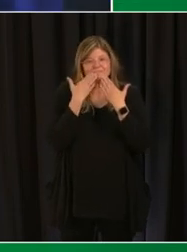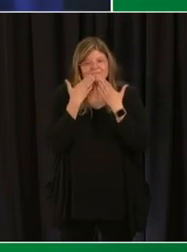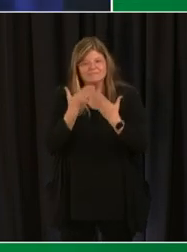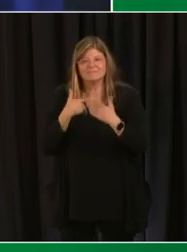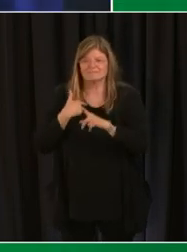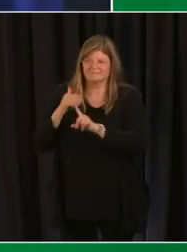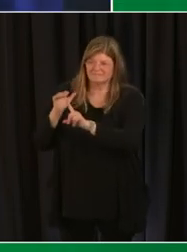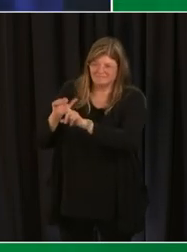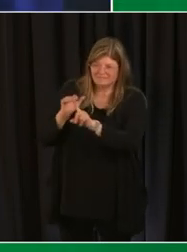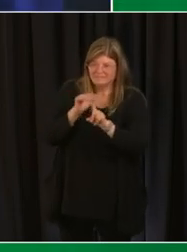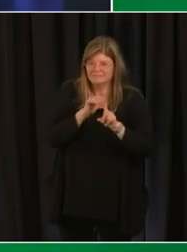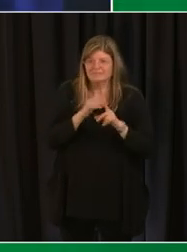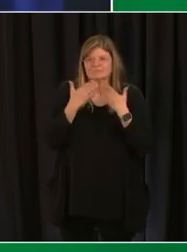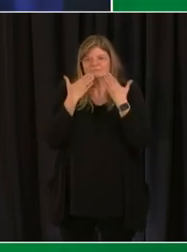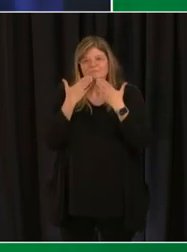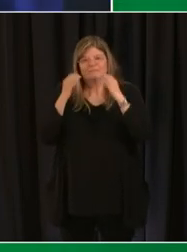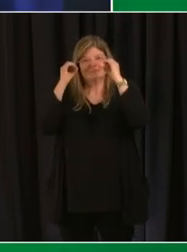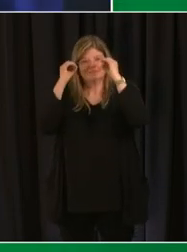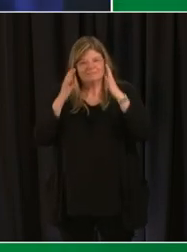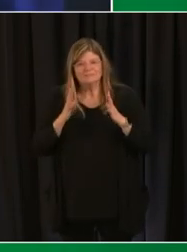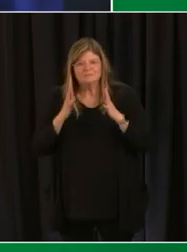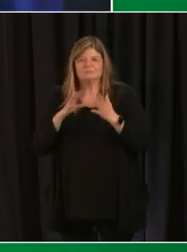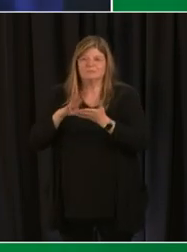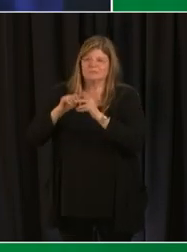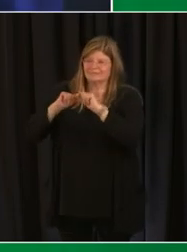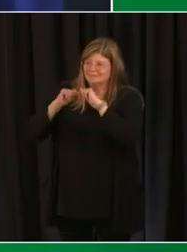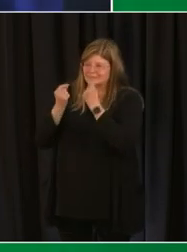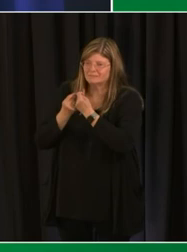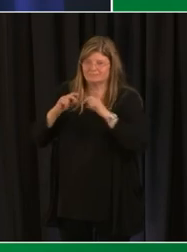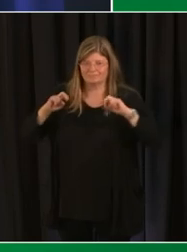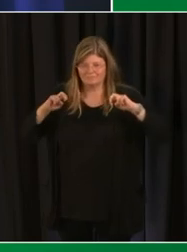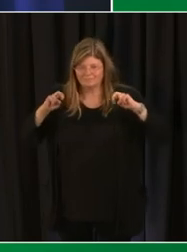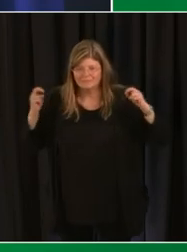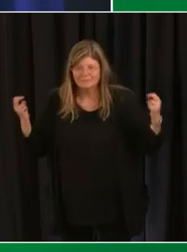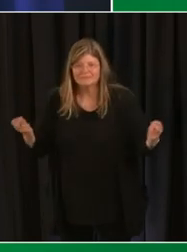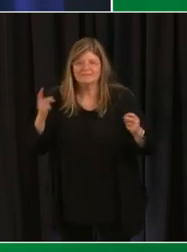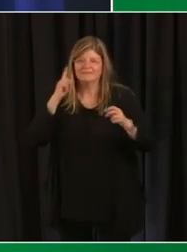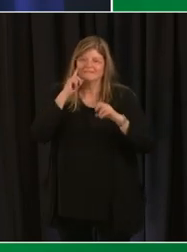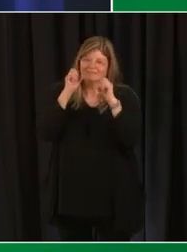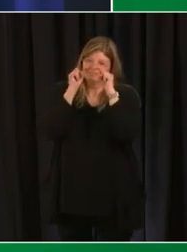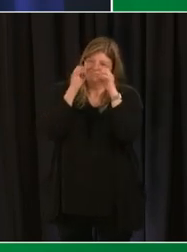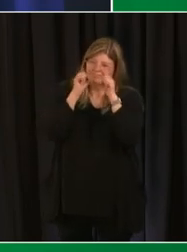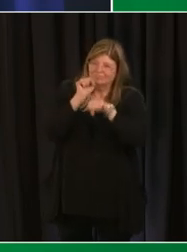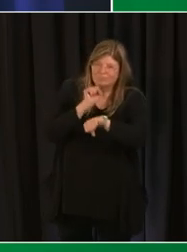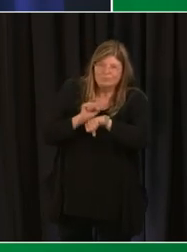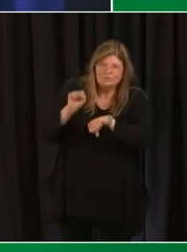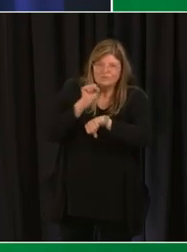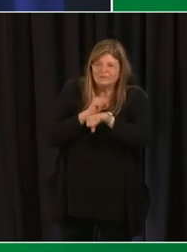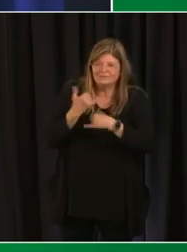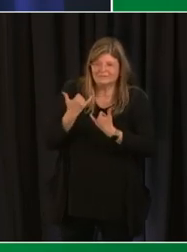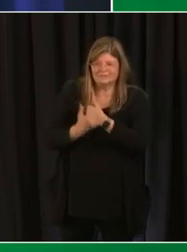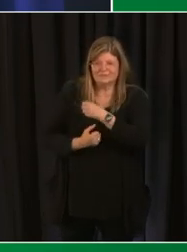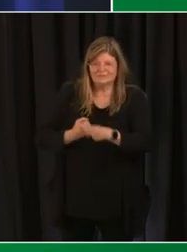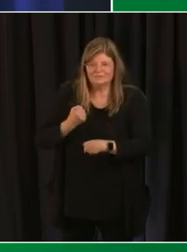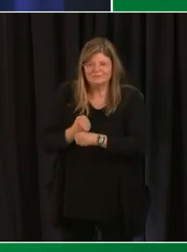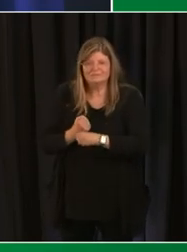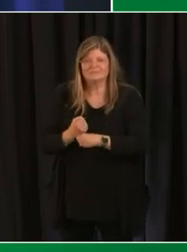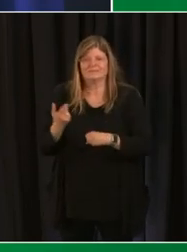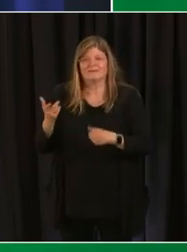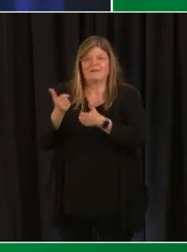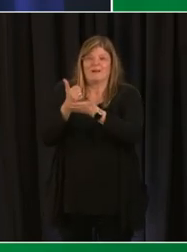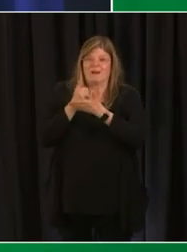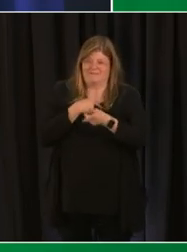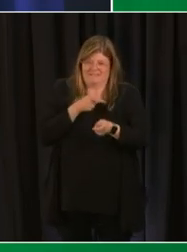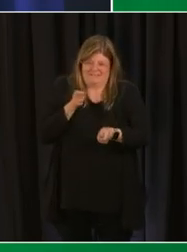my gratitude to the teaching and learning team they've done a phenomenal job this school year in helping modify